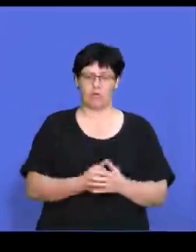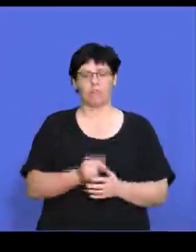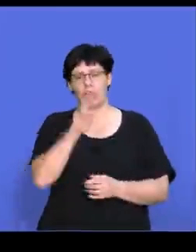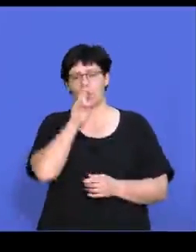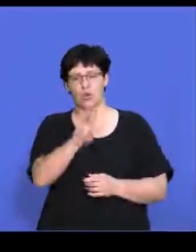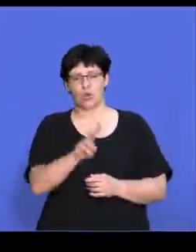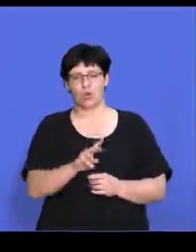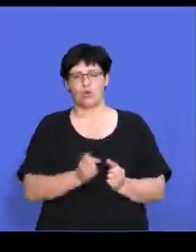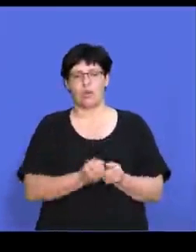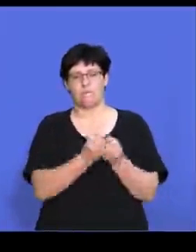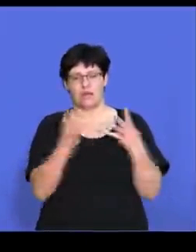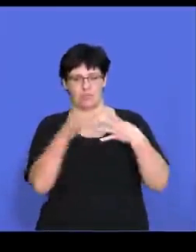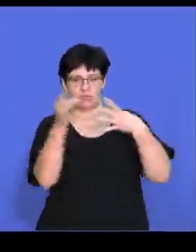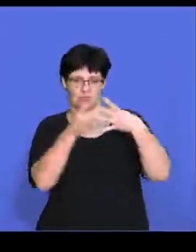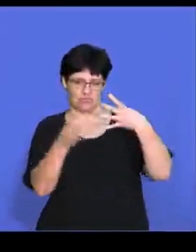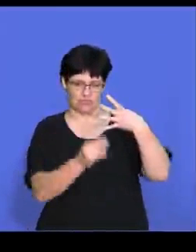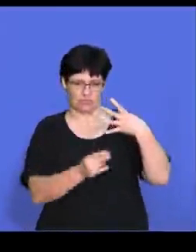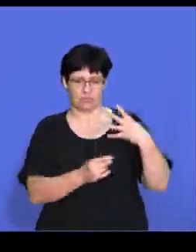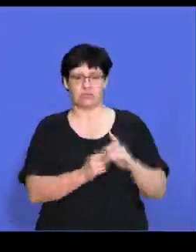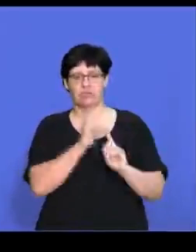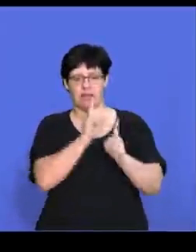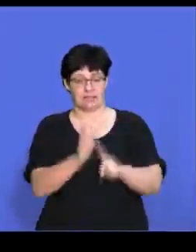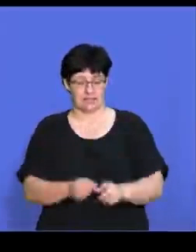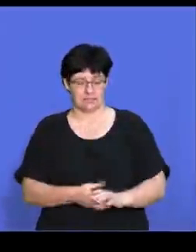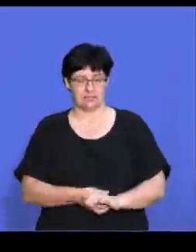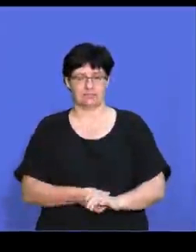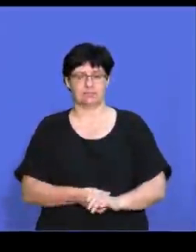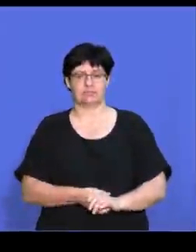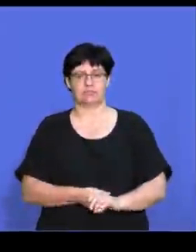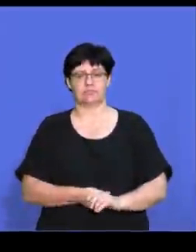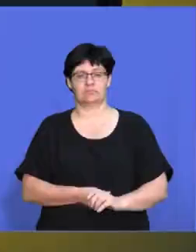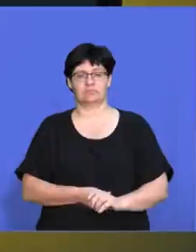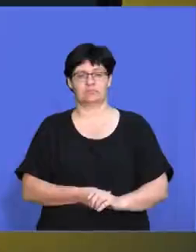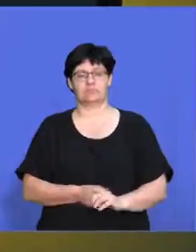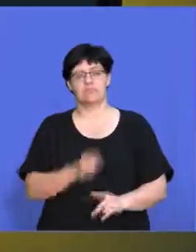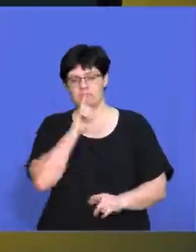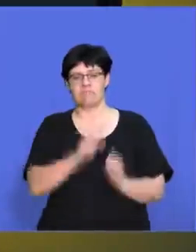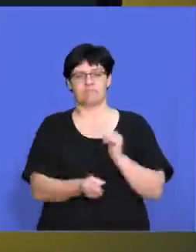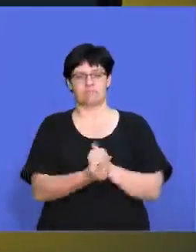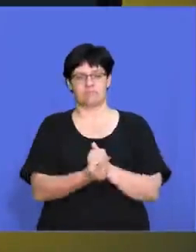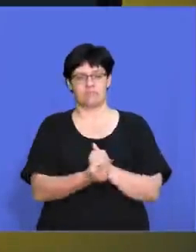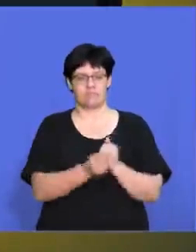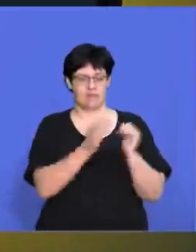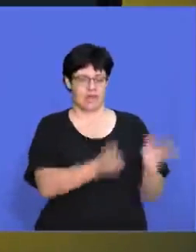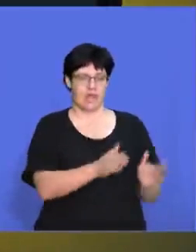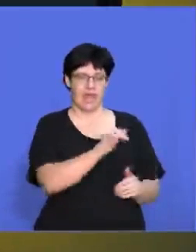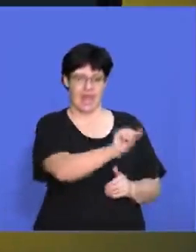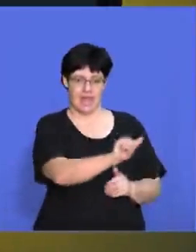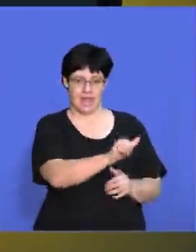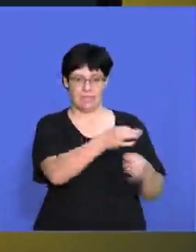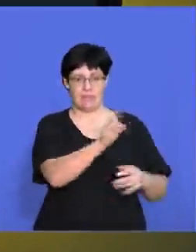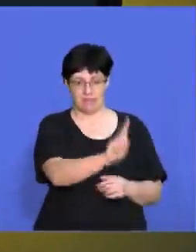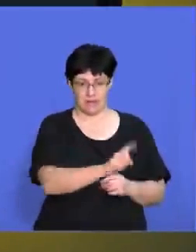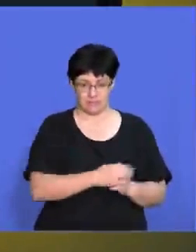All right. So now we're going to be, uh, moving on to, uh, some multiple choice questions that, uh, that will come out of, uh,